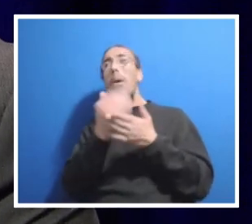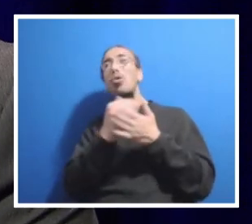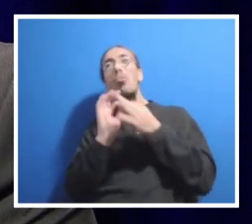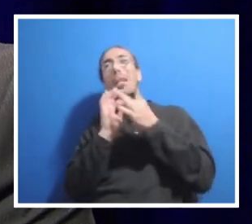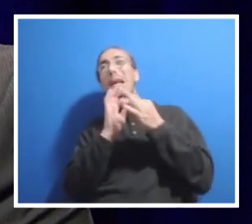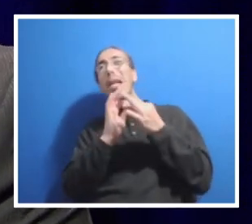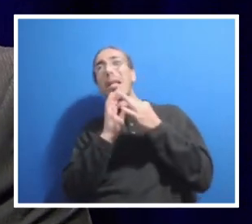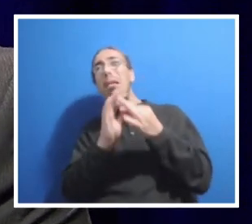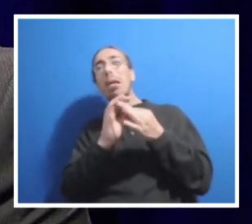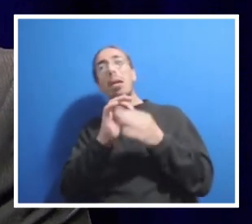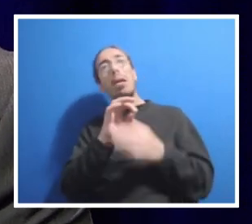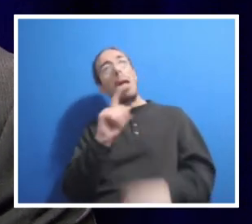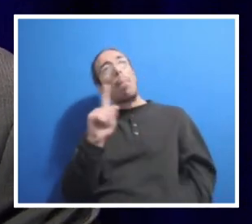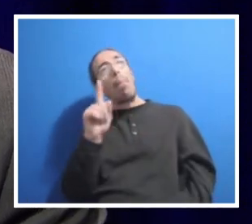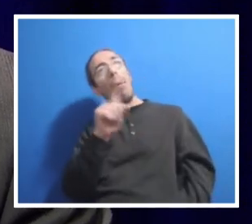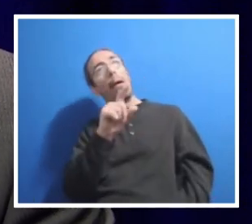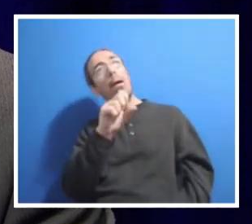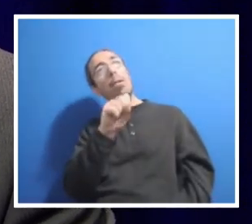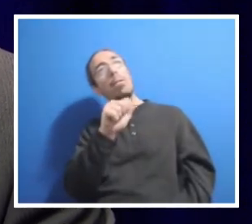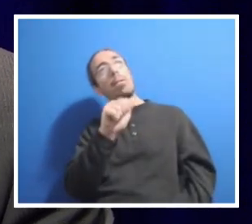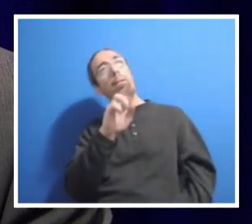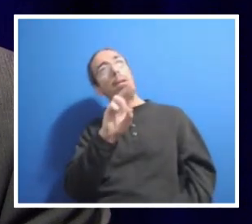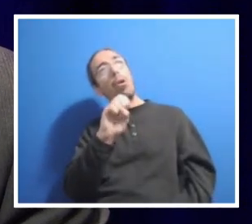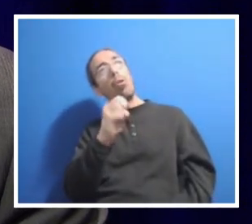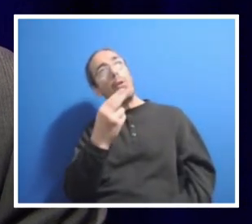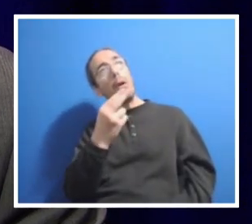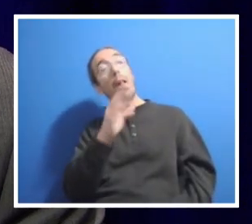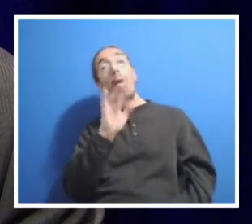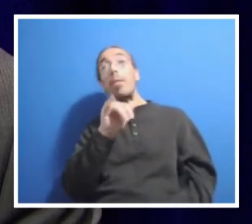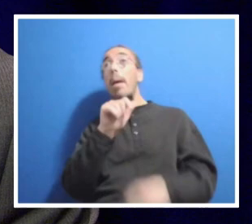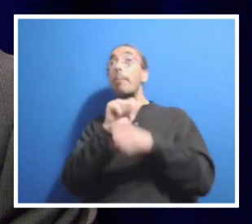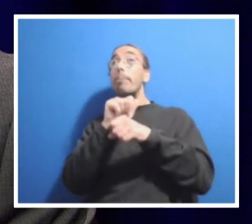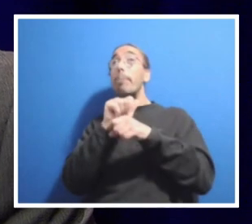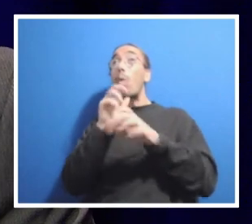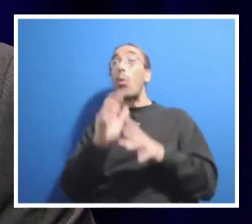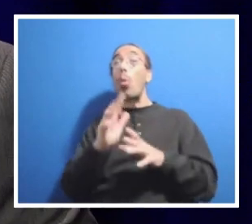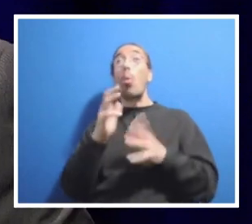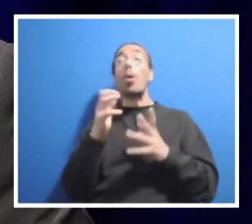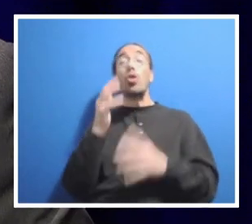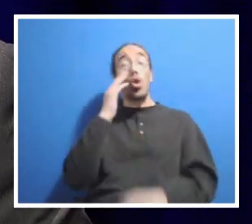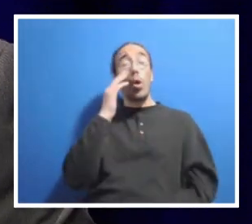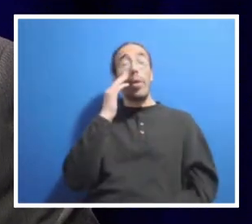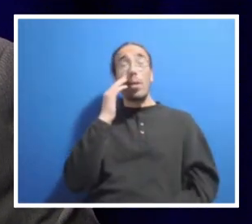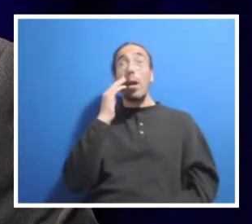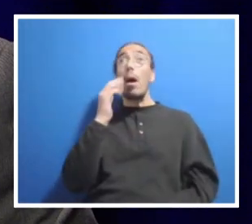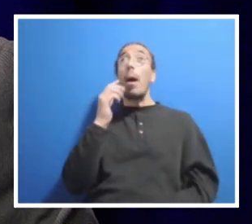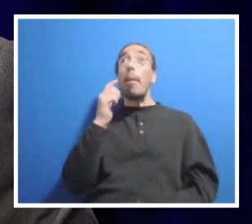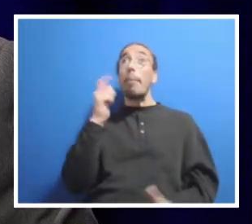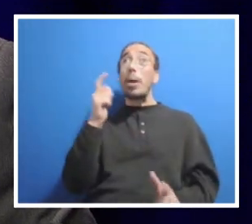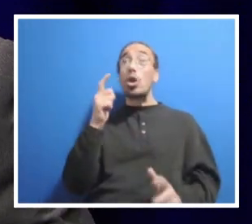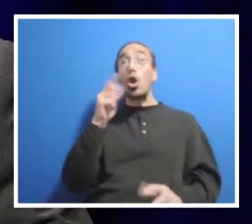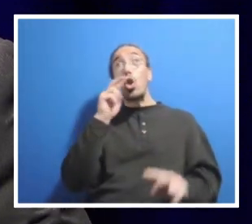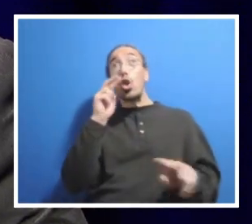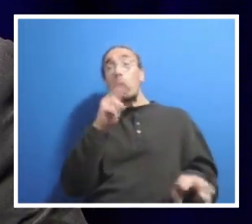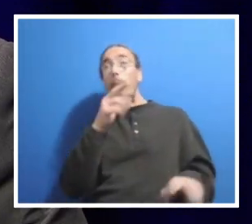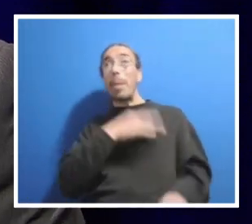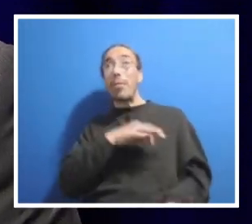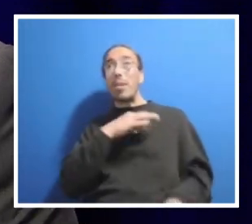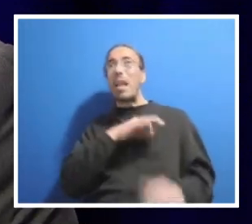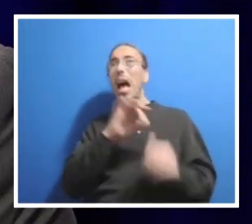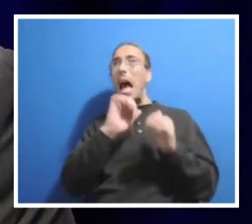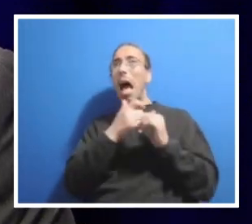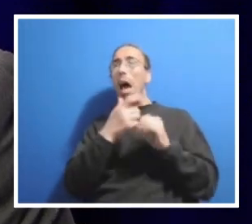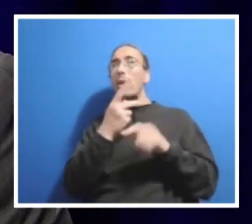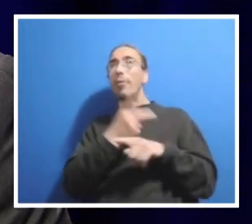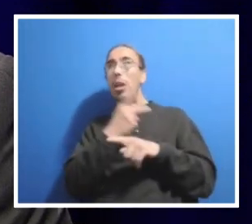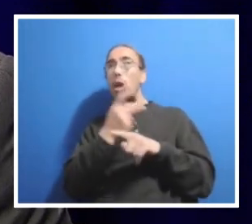believe this would be a good question for you. This employee would like to know if there's been a comprehensive look at benefits and how that could play into the overall